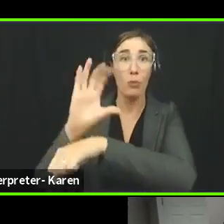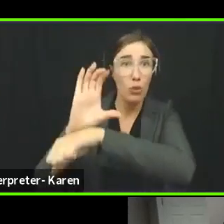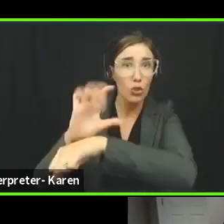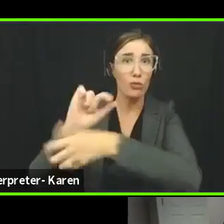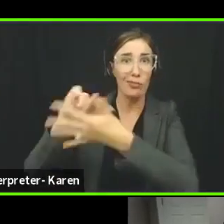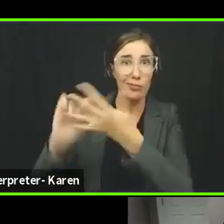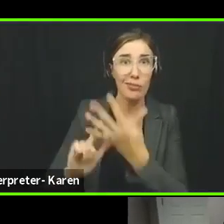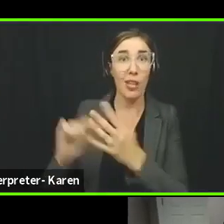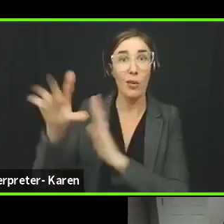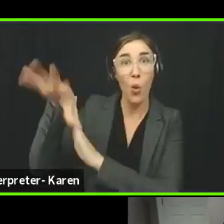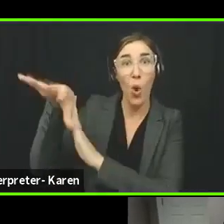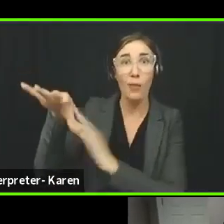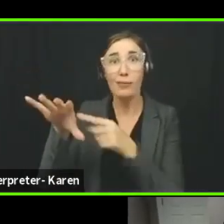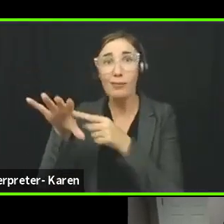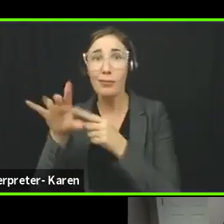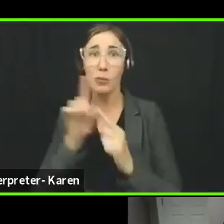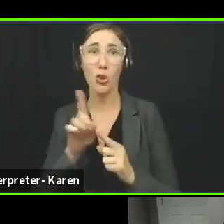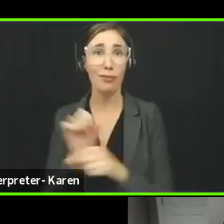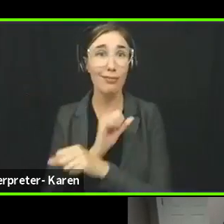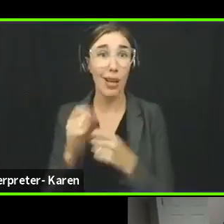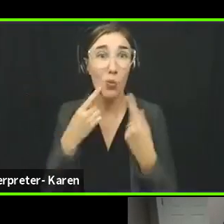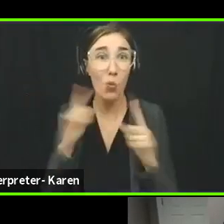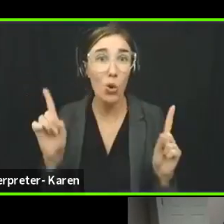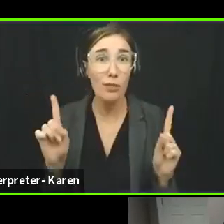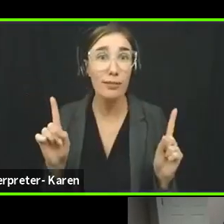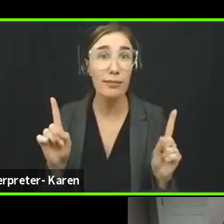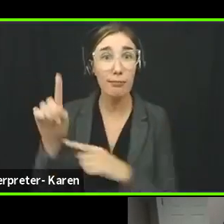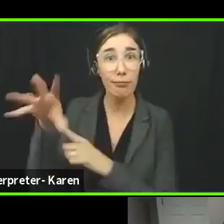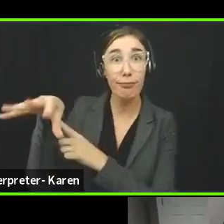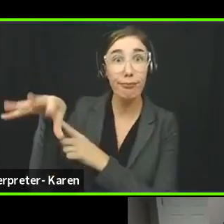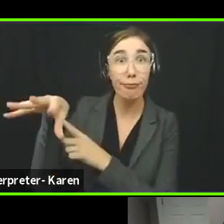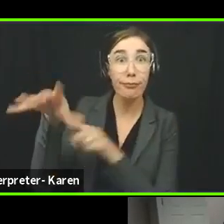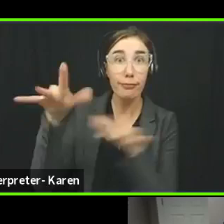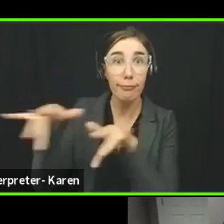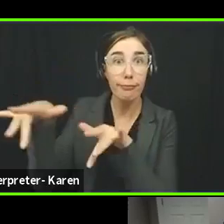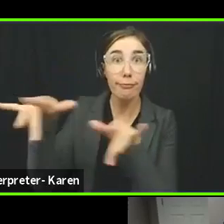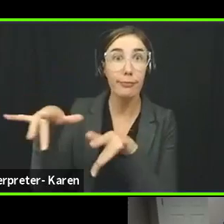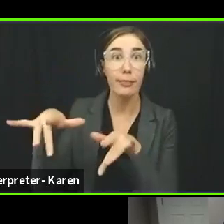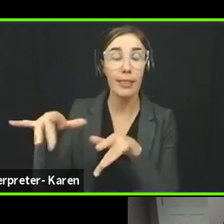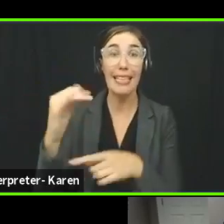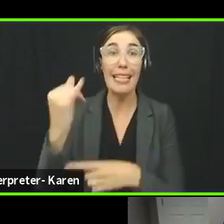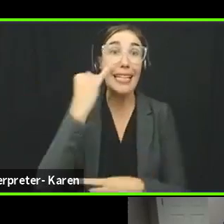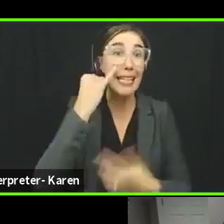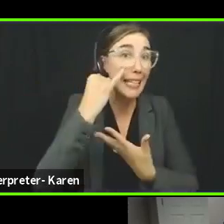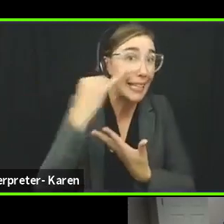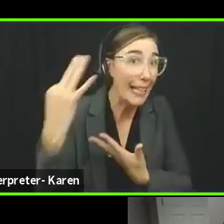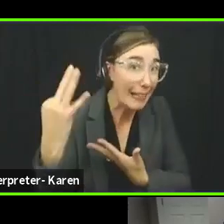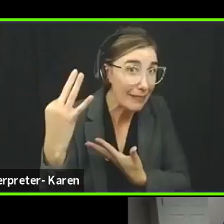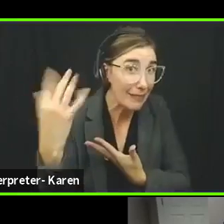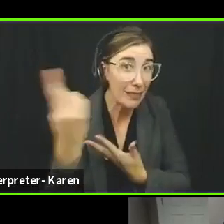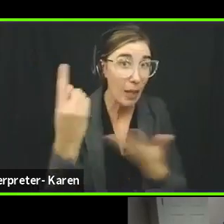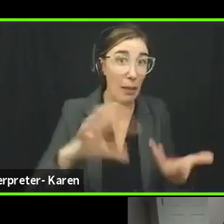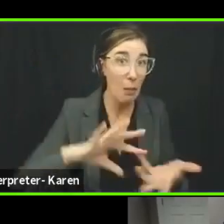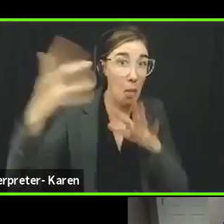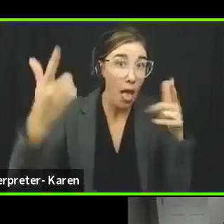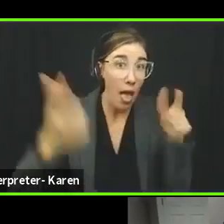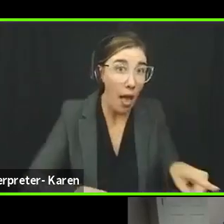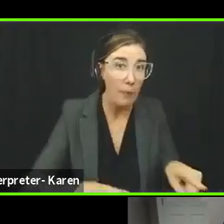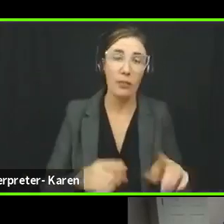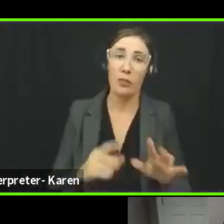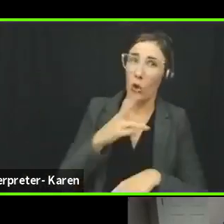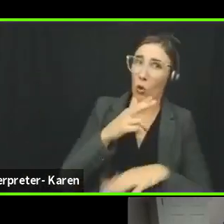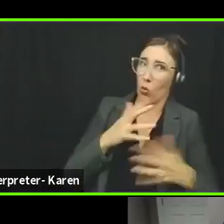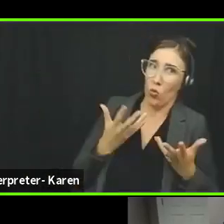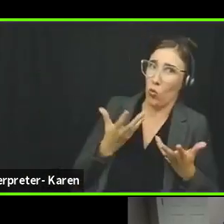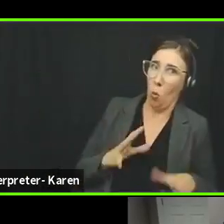actually working, because, you know, if something does happen, which of course we don't want it to happen, but if it does, we want to be able to